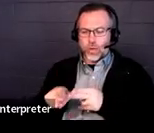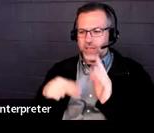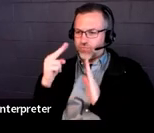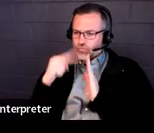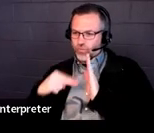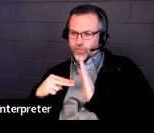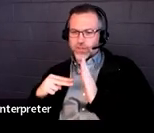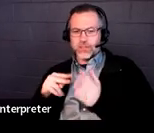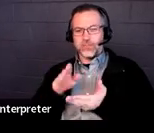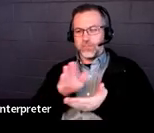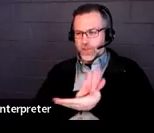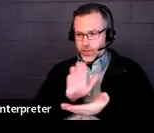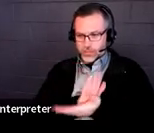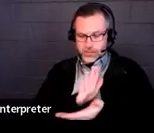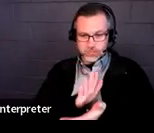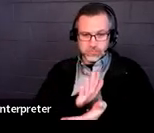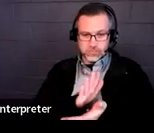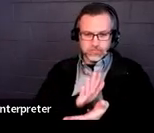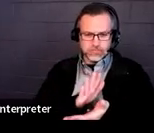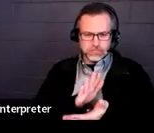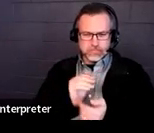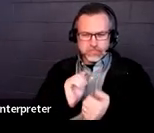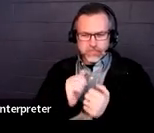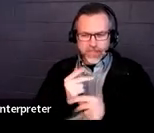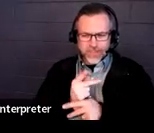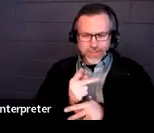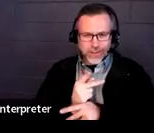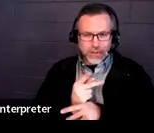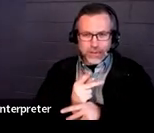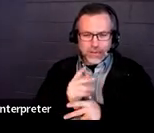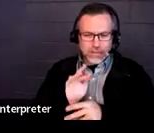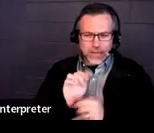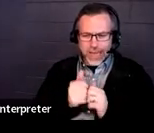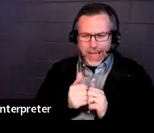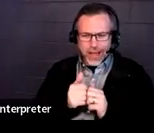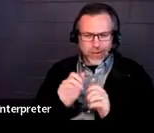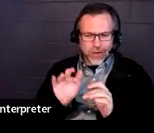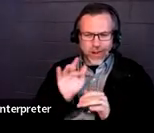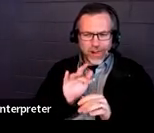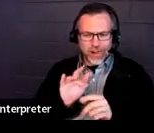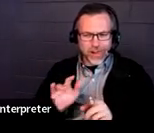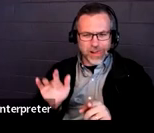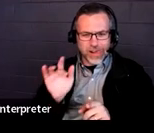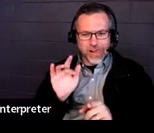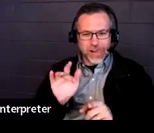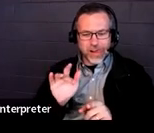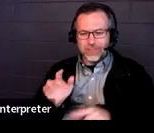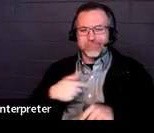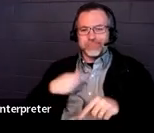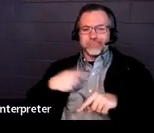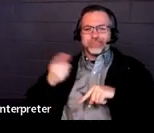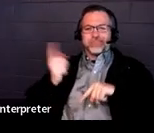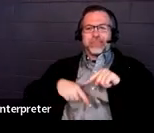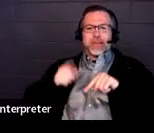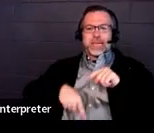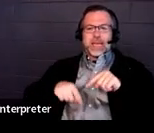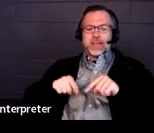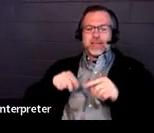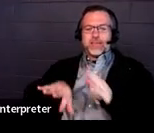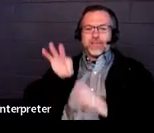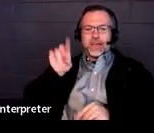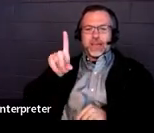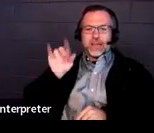if I could figure out how I'm not going to be able to do it, I can't get to my link. It's hidden behind my screens